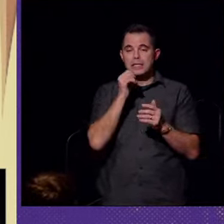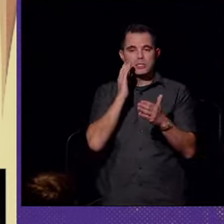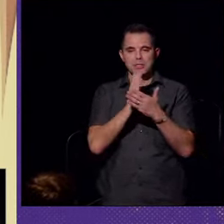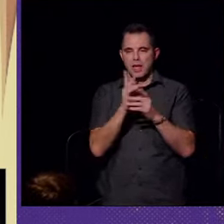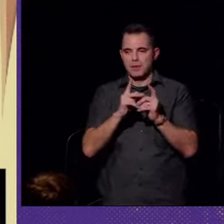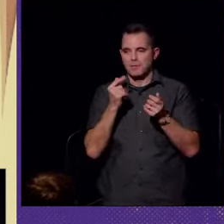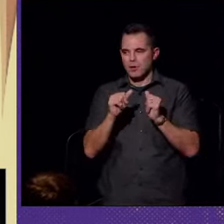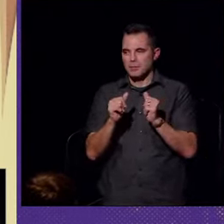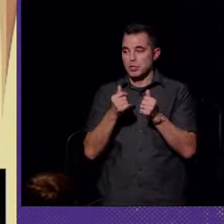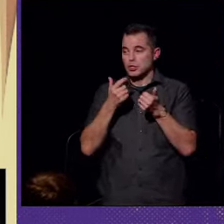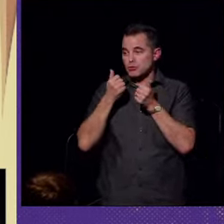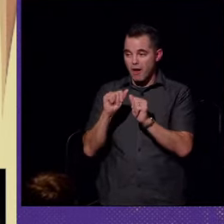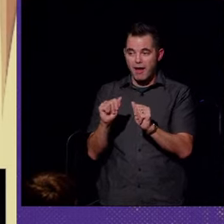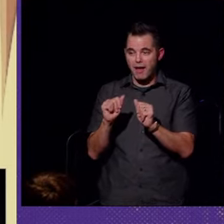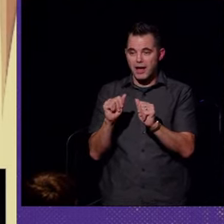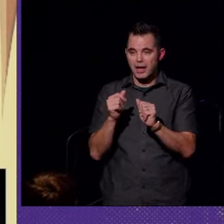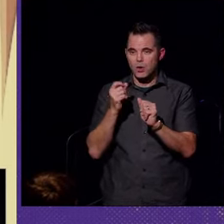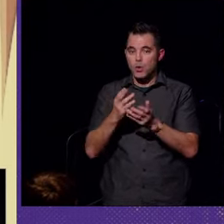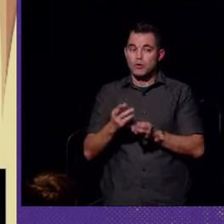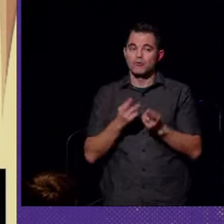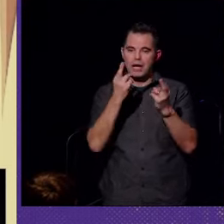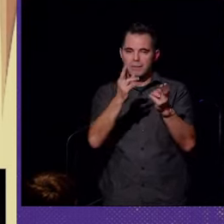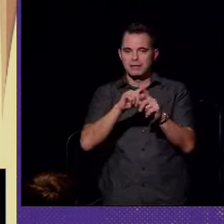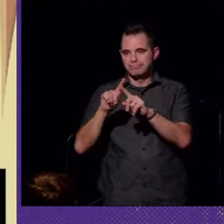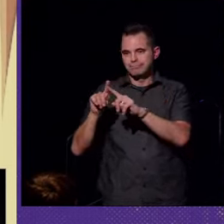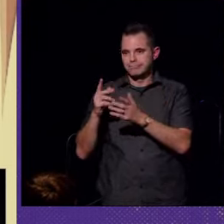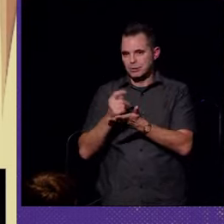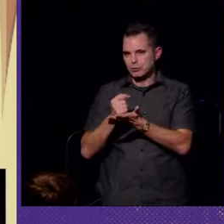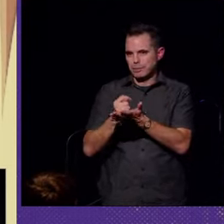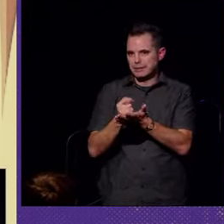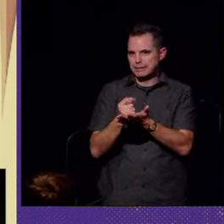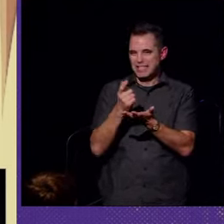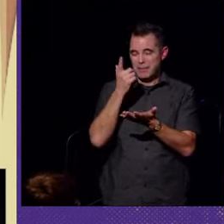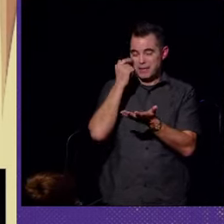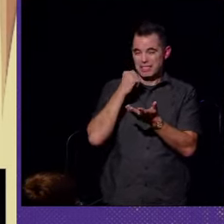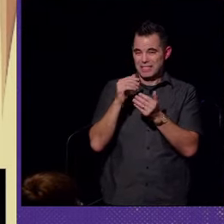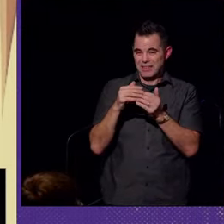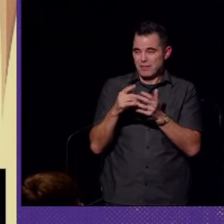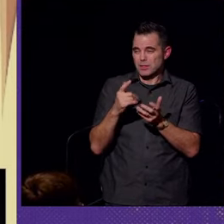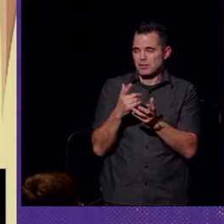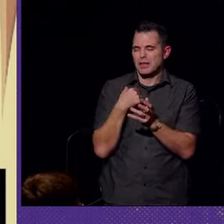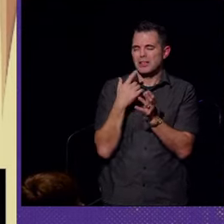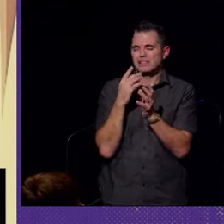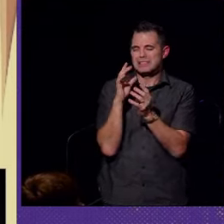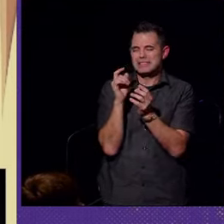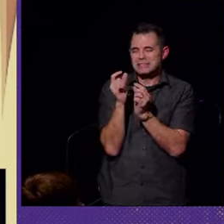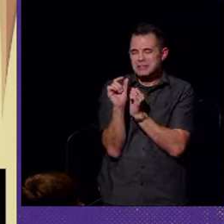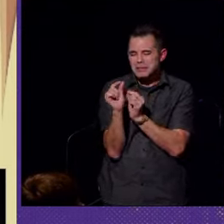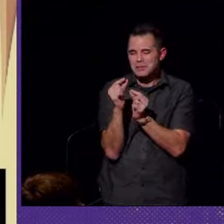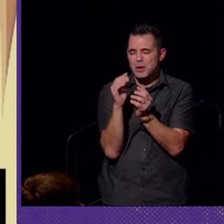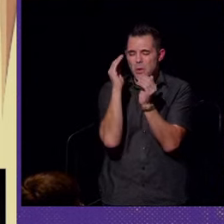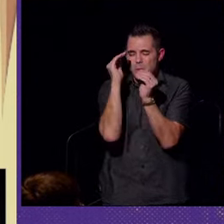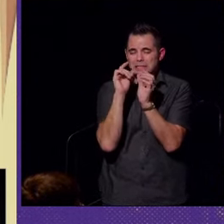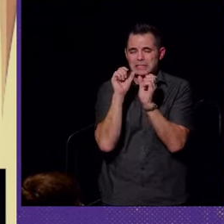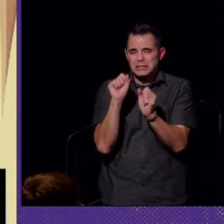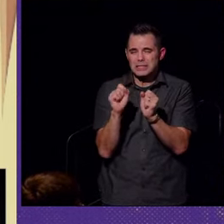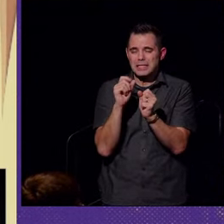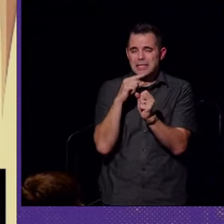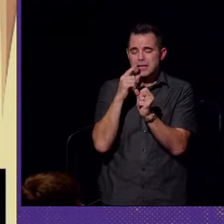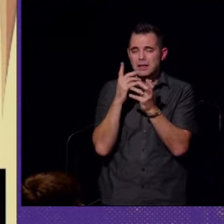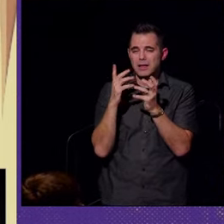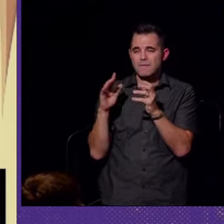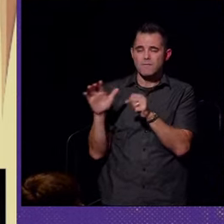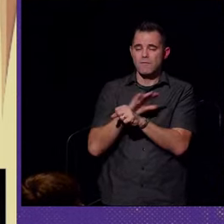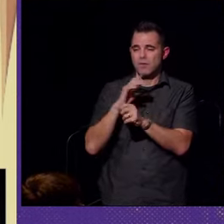people from either trying or recommending treatment. Because even if there was a glimmer of hope that the hearing could be